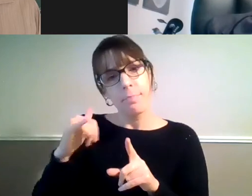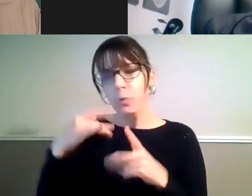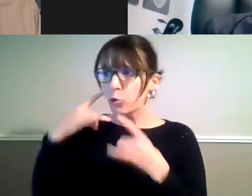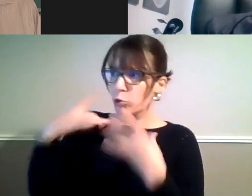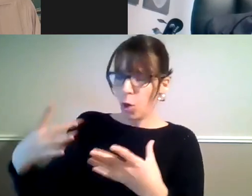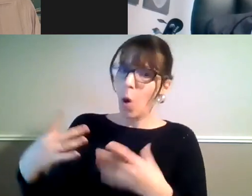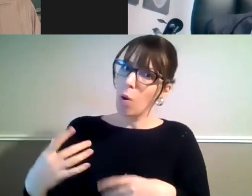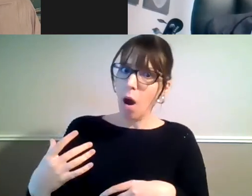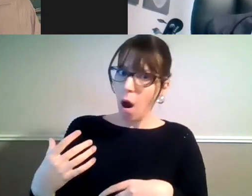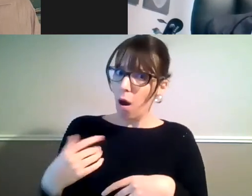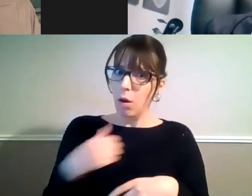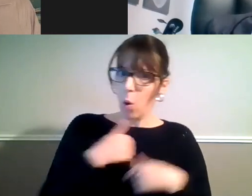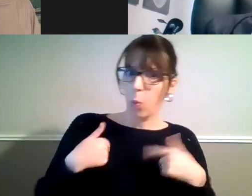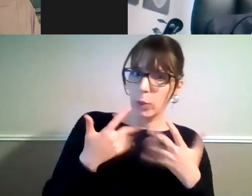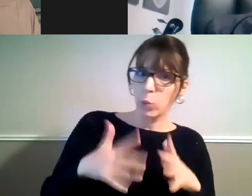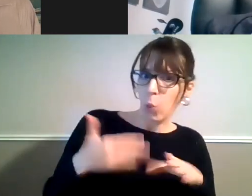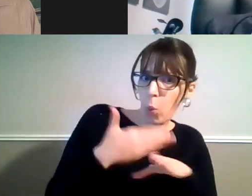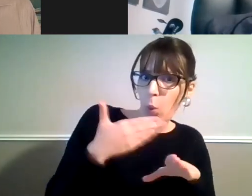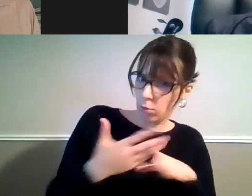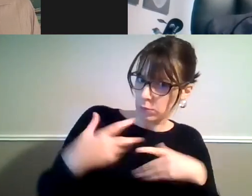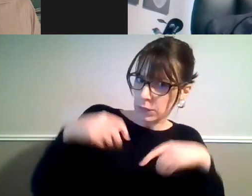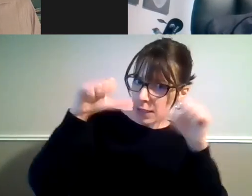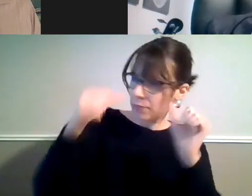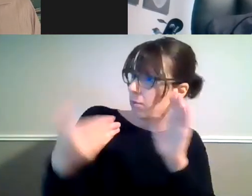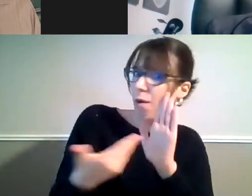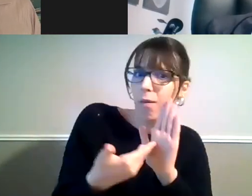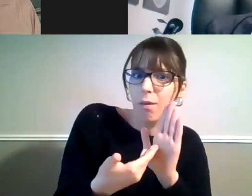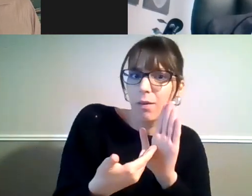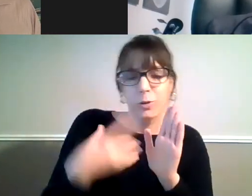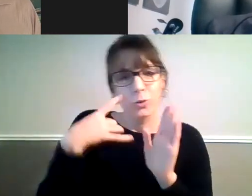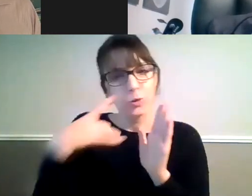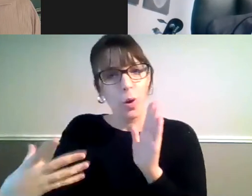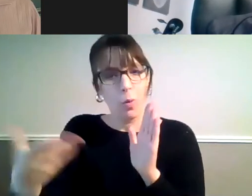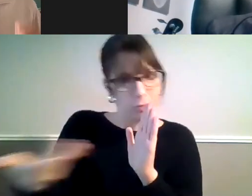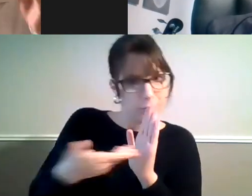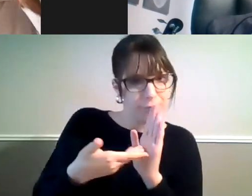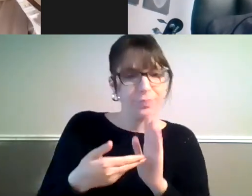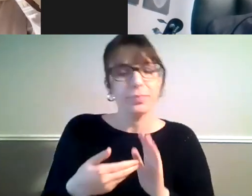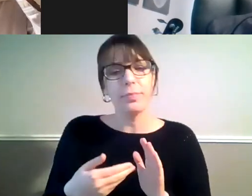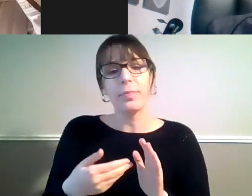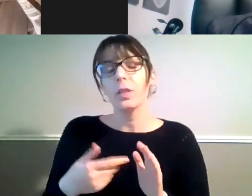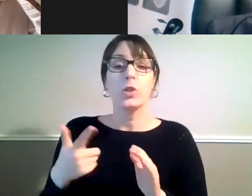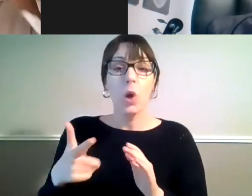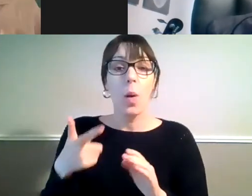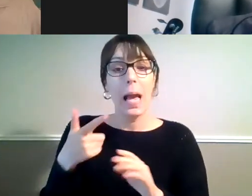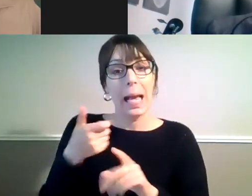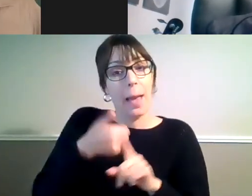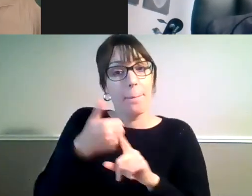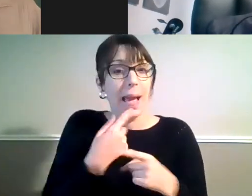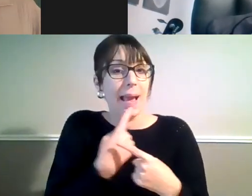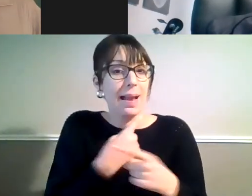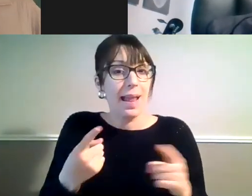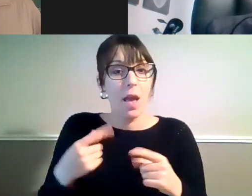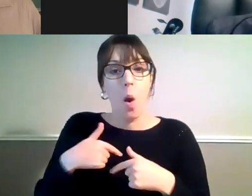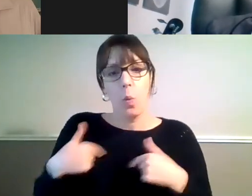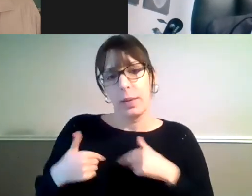when campaigns are structured this way, they're structured that way for that very reason that the people who develop the